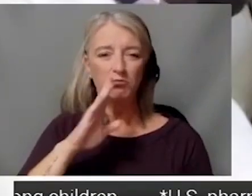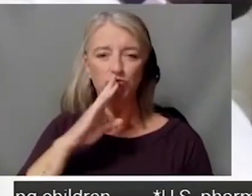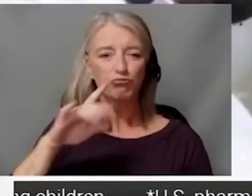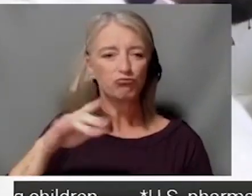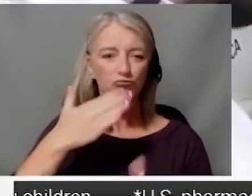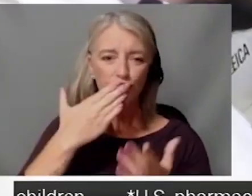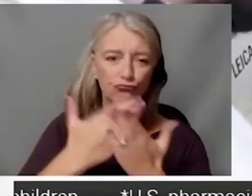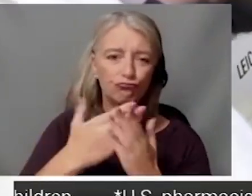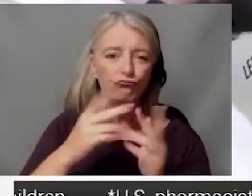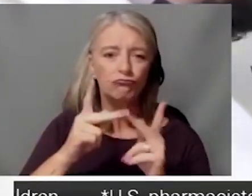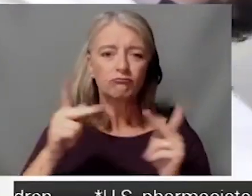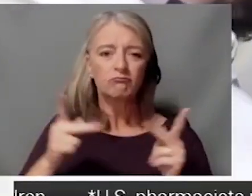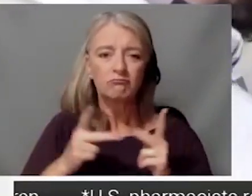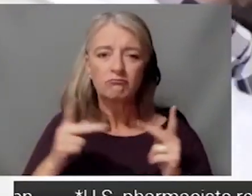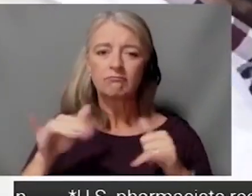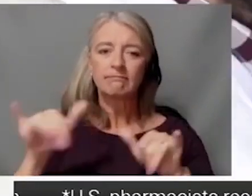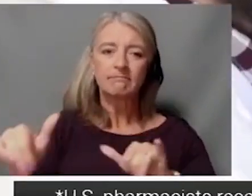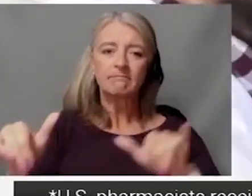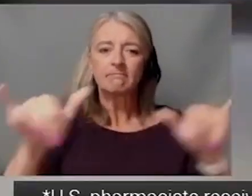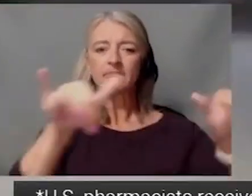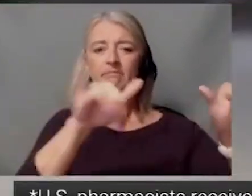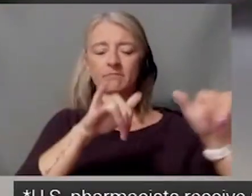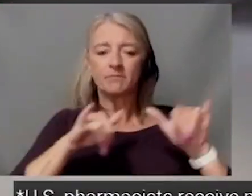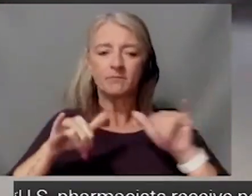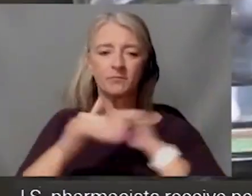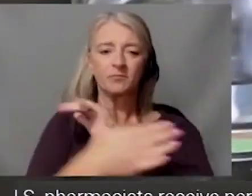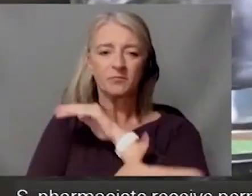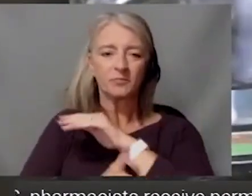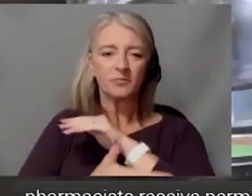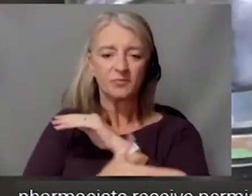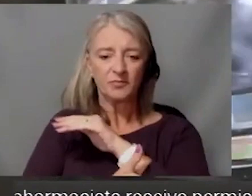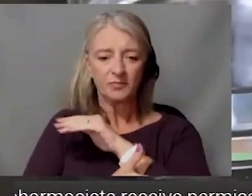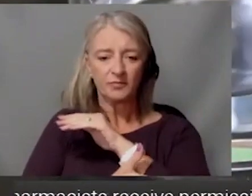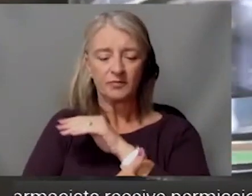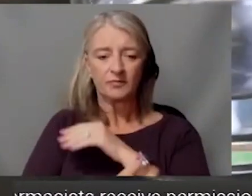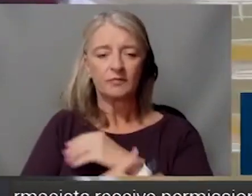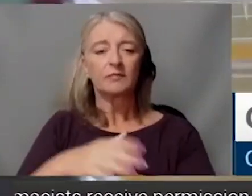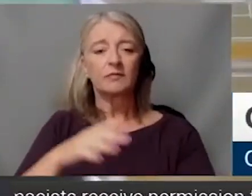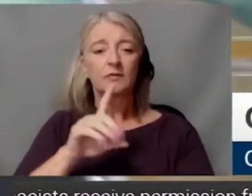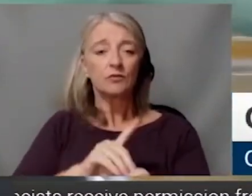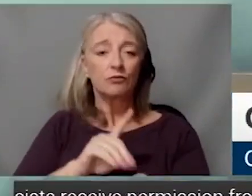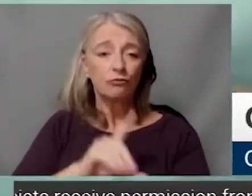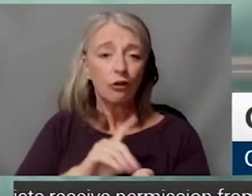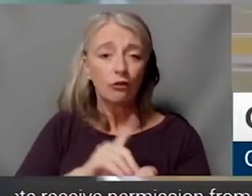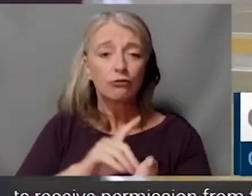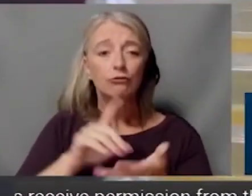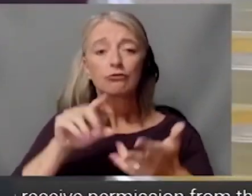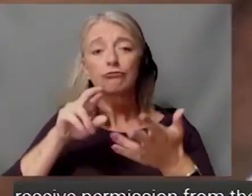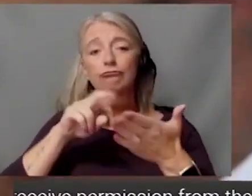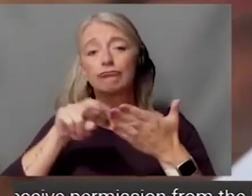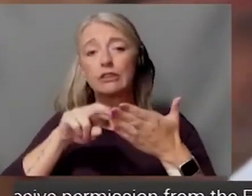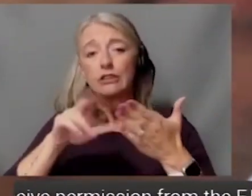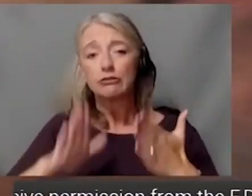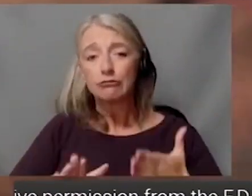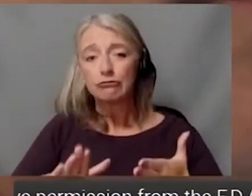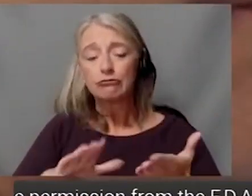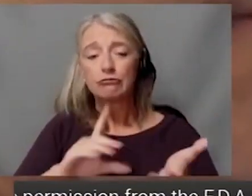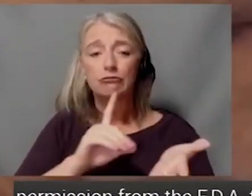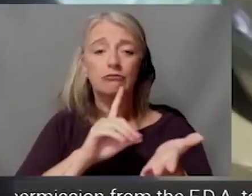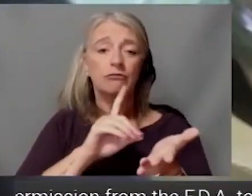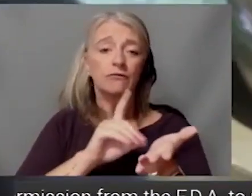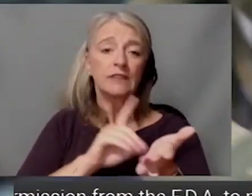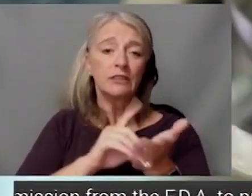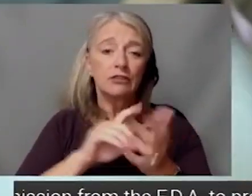and that either a clinician or a researcher or a physician scientist can have